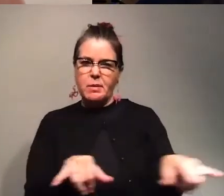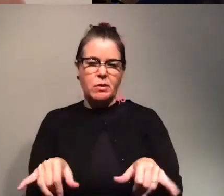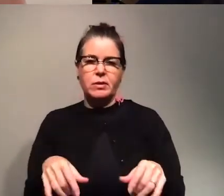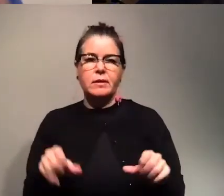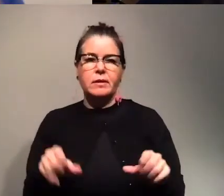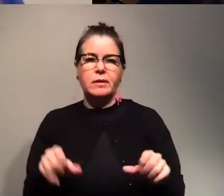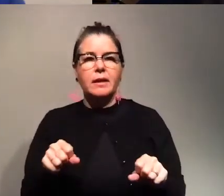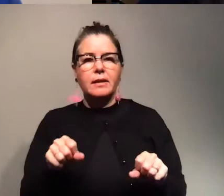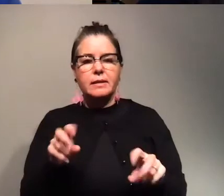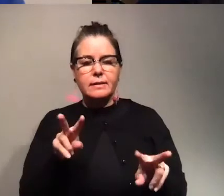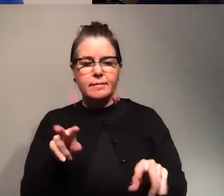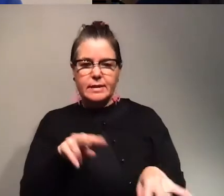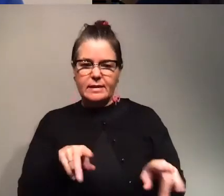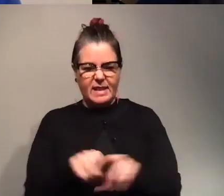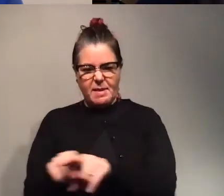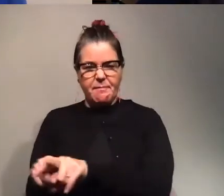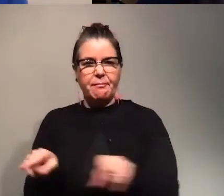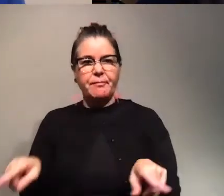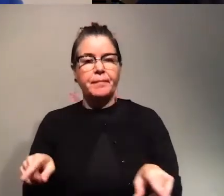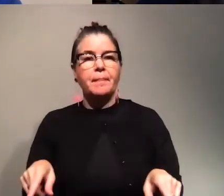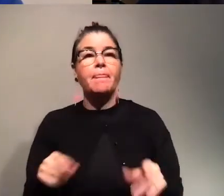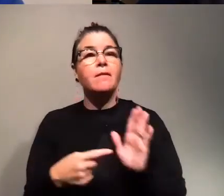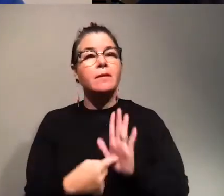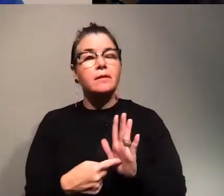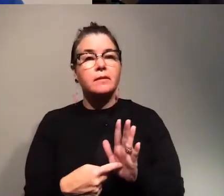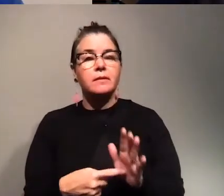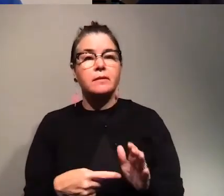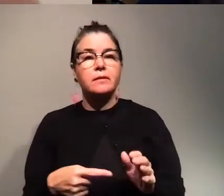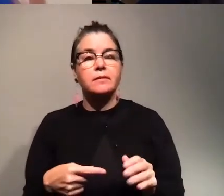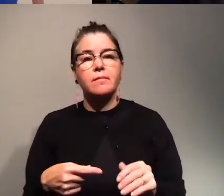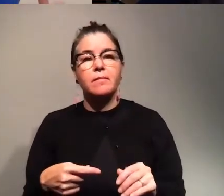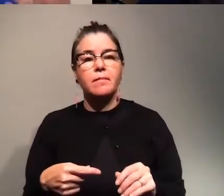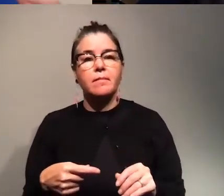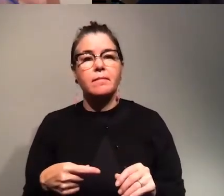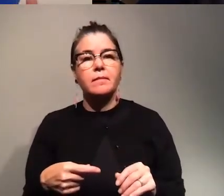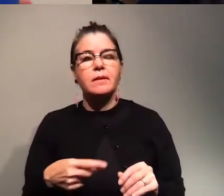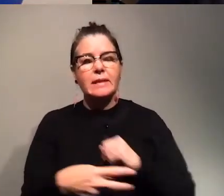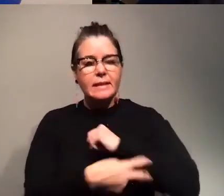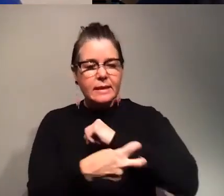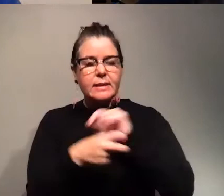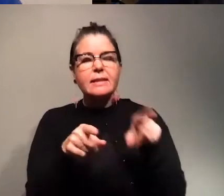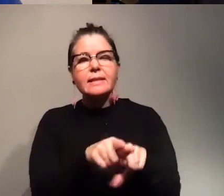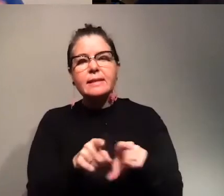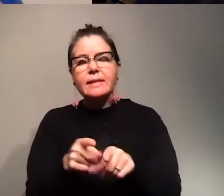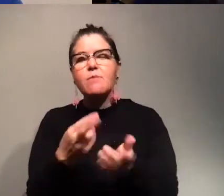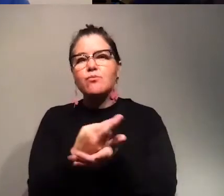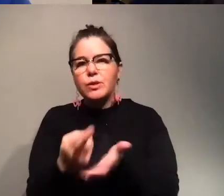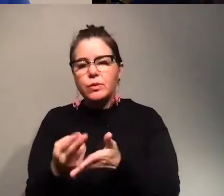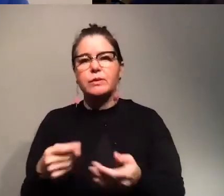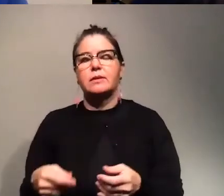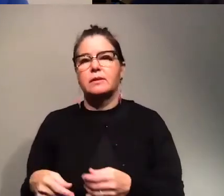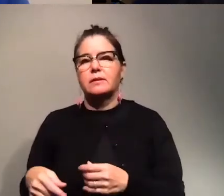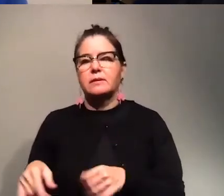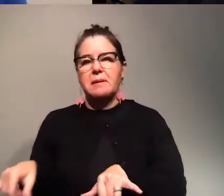see similarities. But for example, they steal the same resources, same household resources, or they